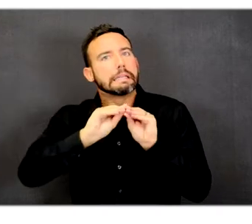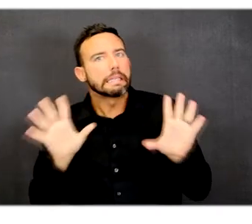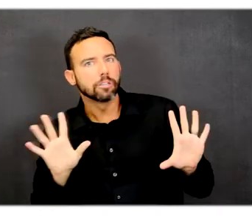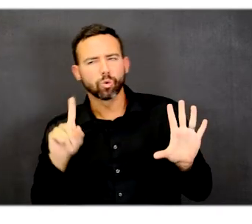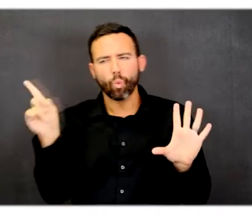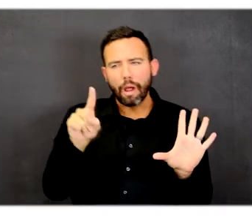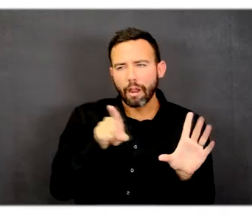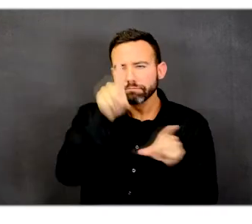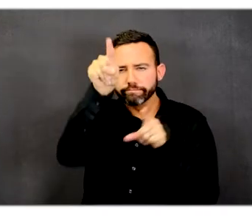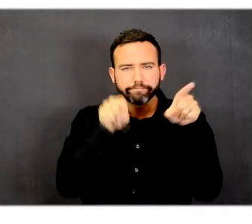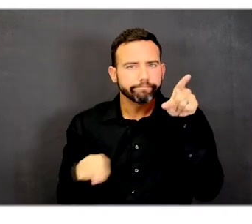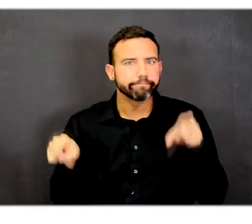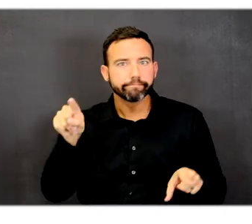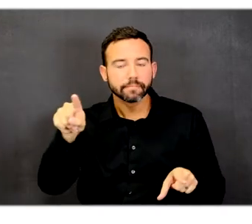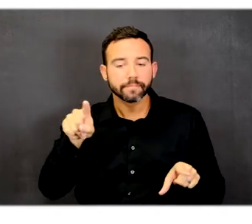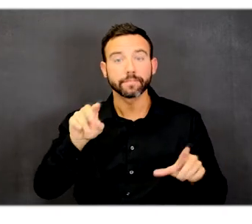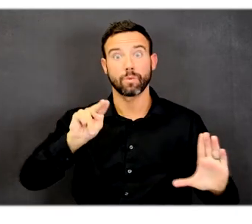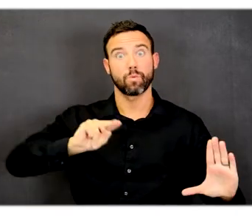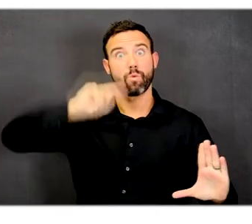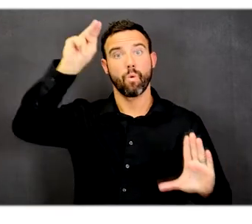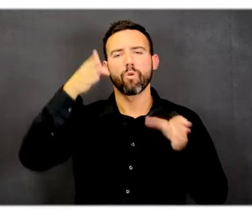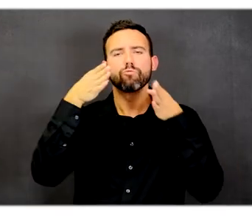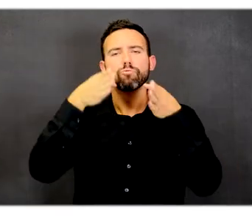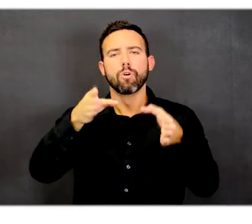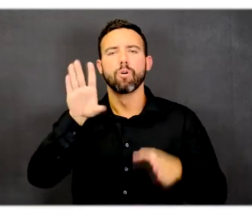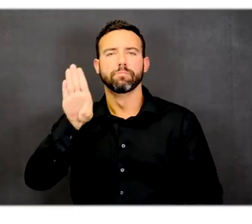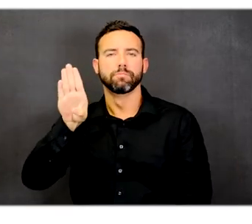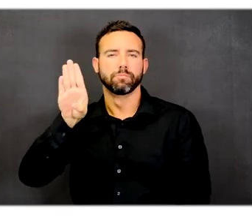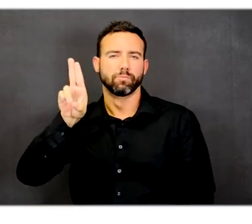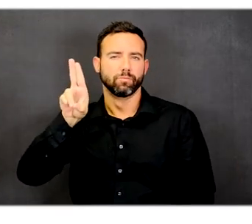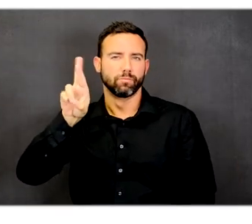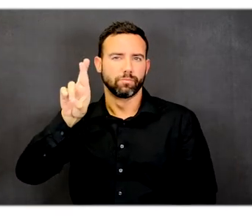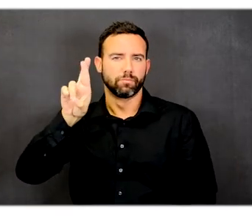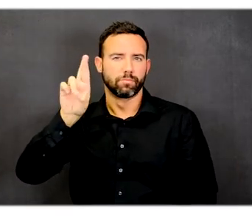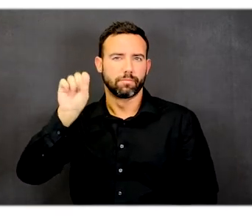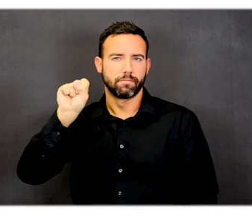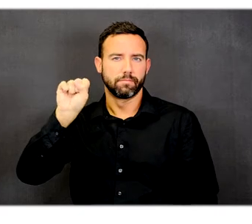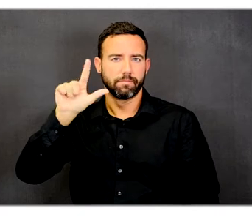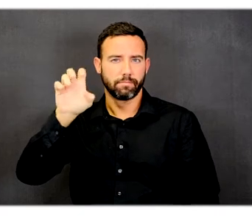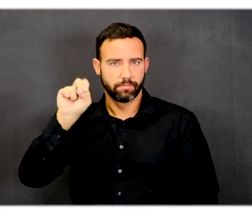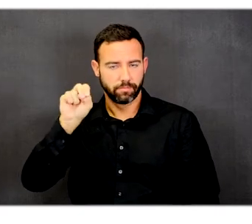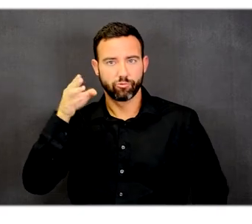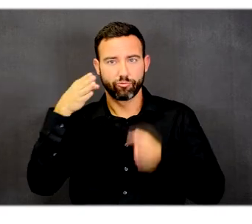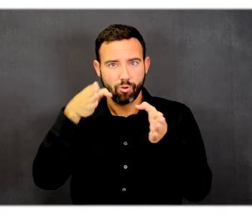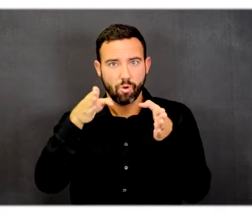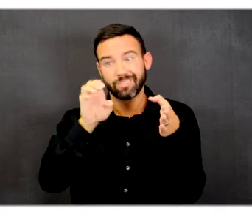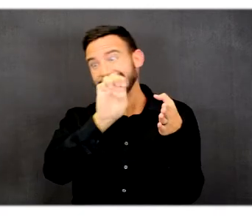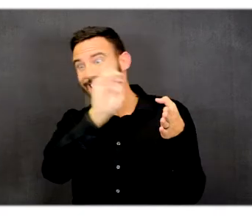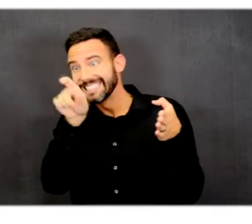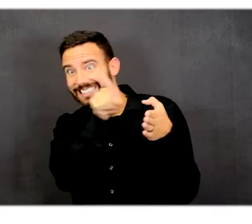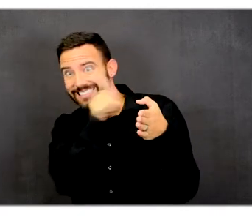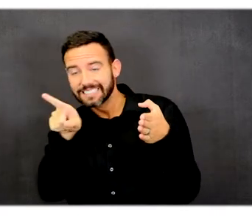On the north there is Burleson Road, to the east is Stastny Lane.